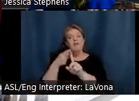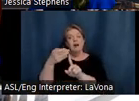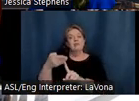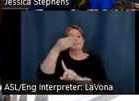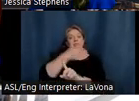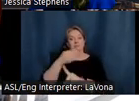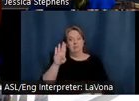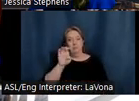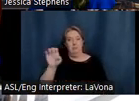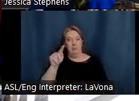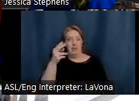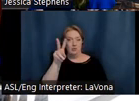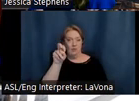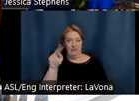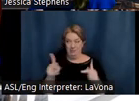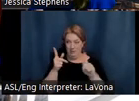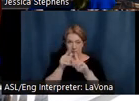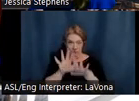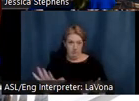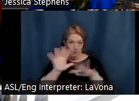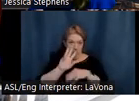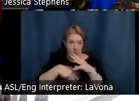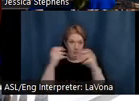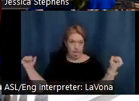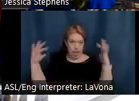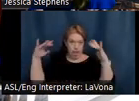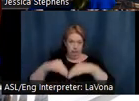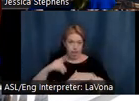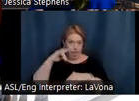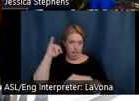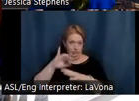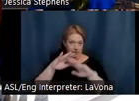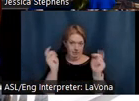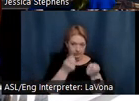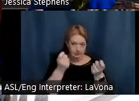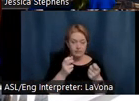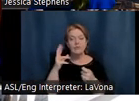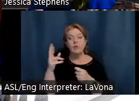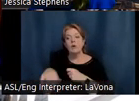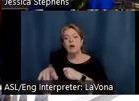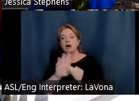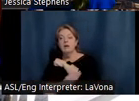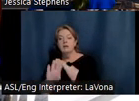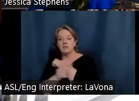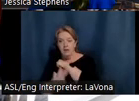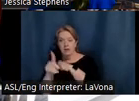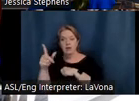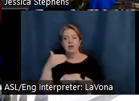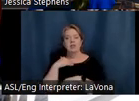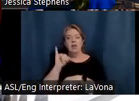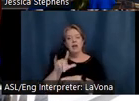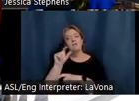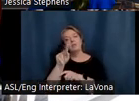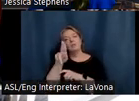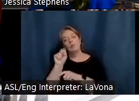over the world. Or come in the fall for the Lotus World Music and Art Festival, a four-day event